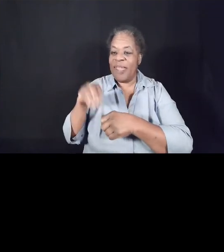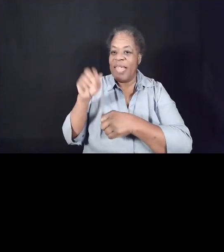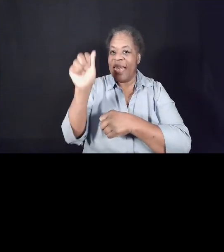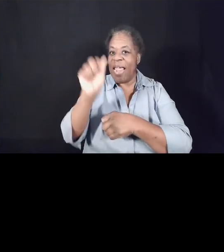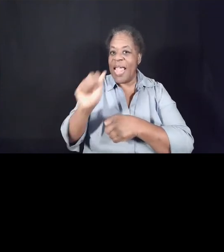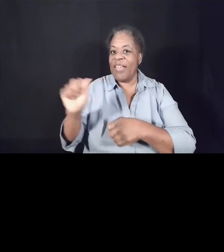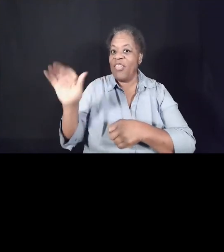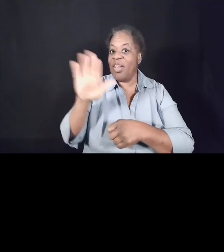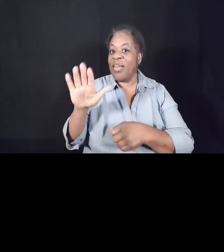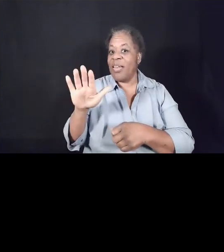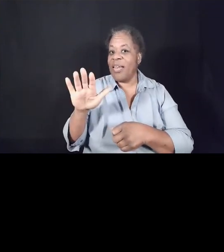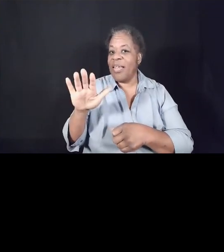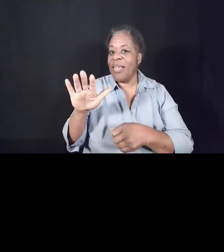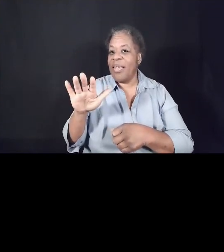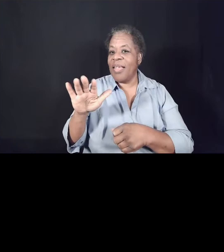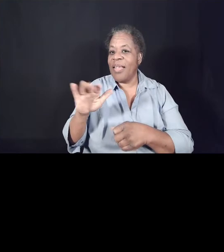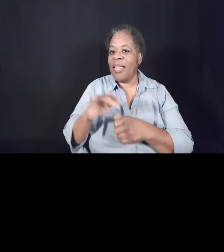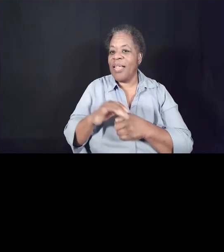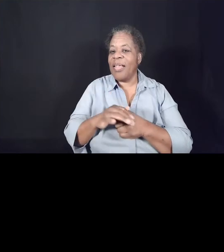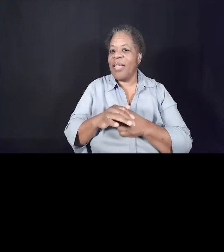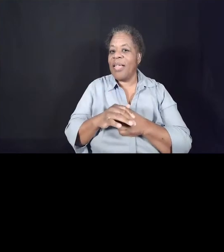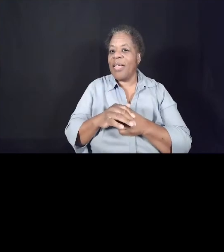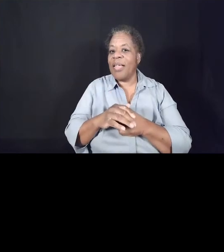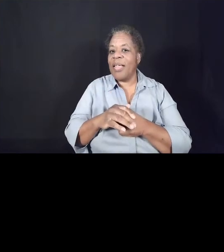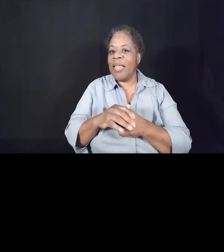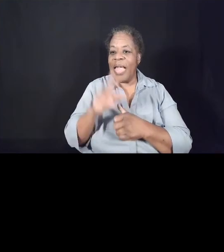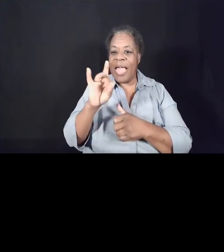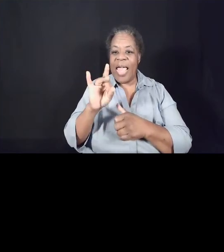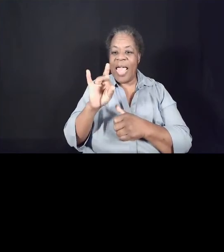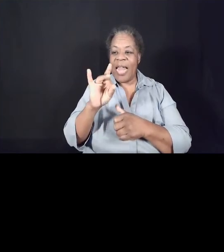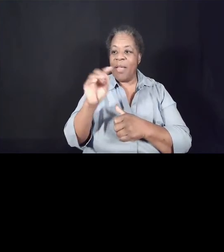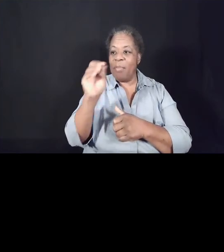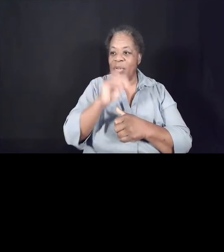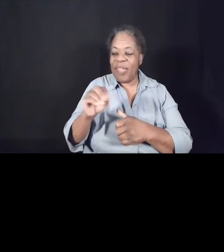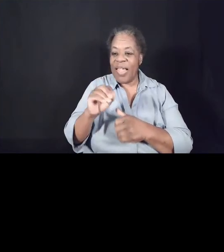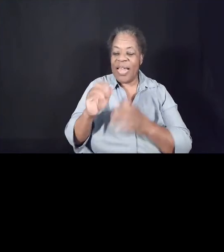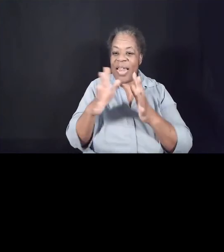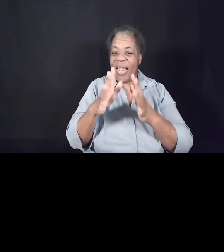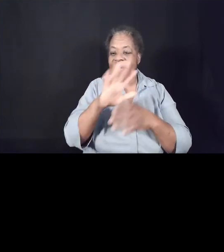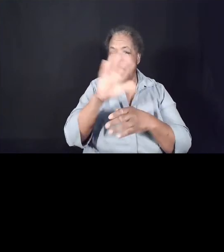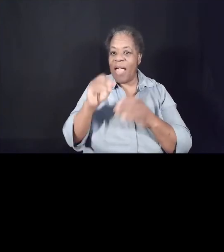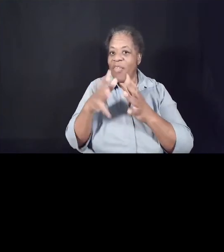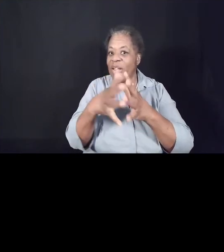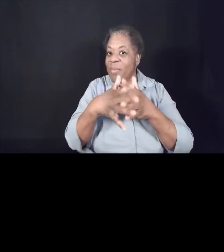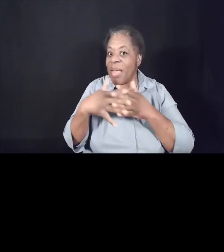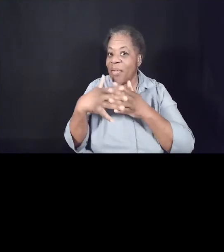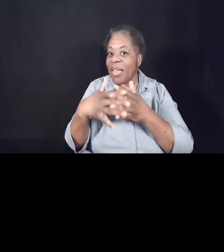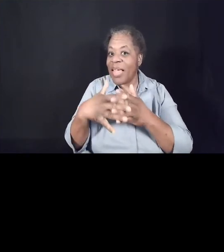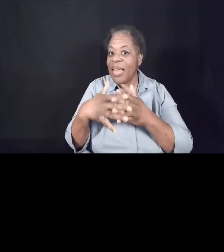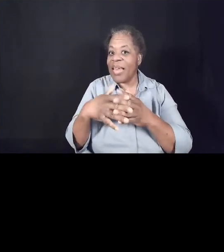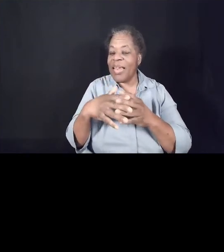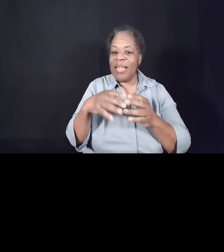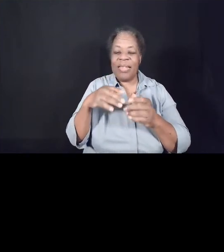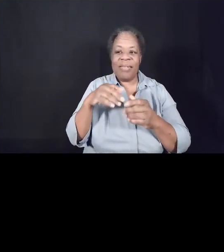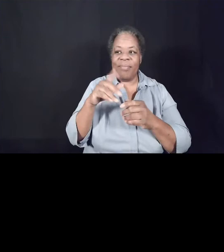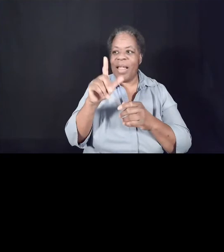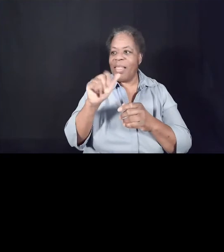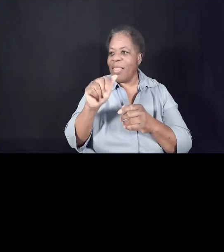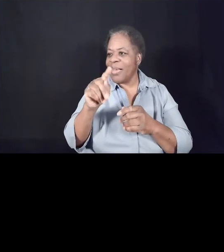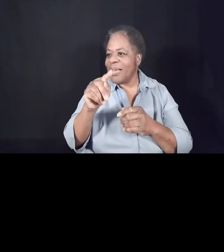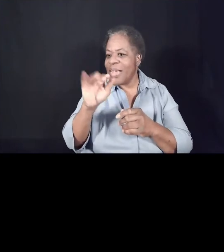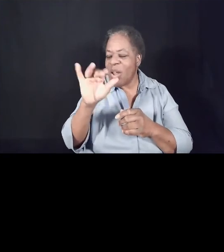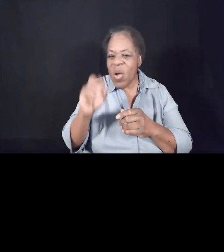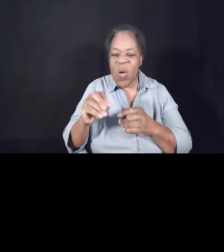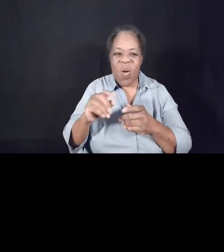have almost 8% African-American. I have Latino and international. And so